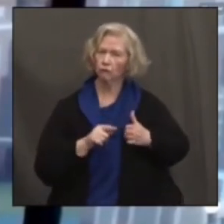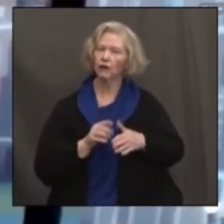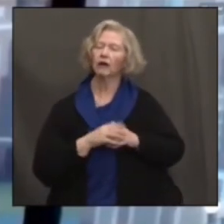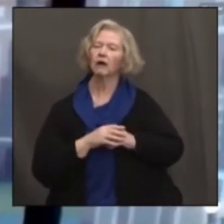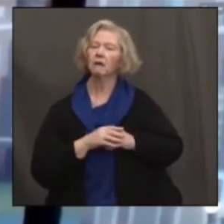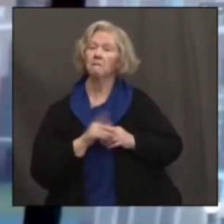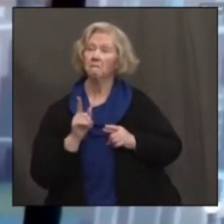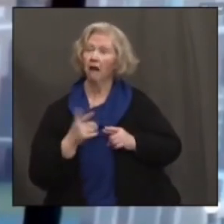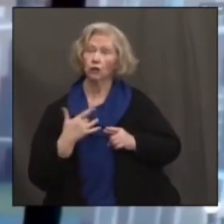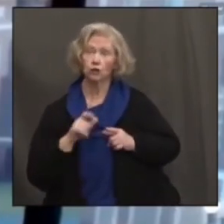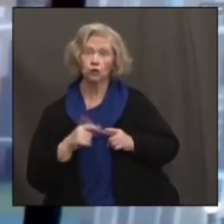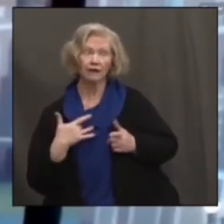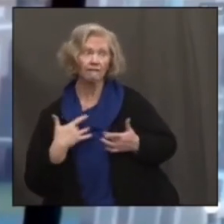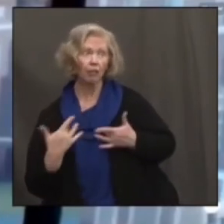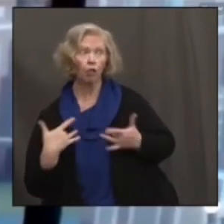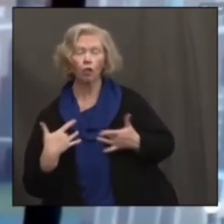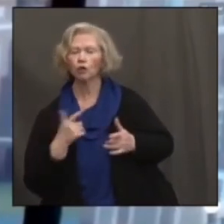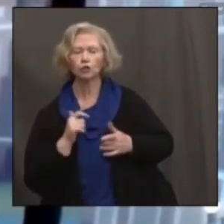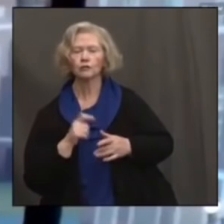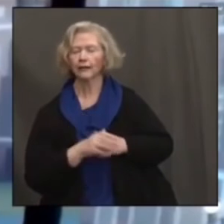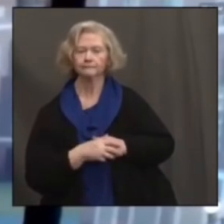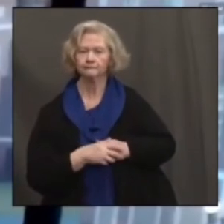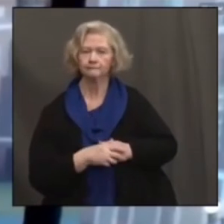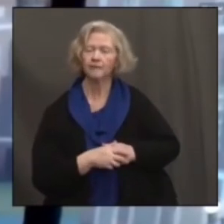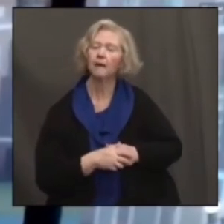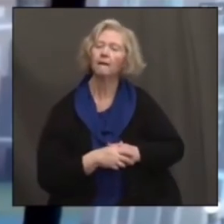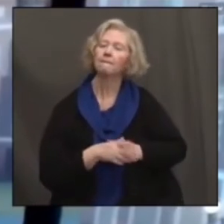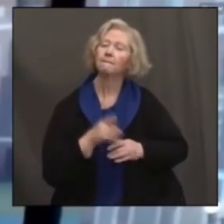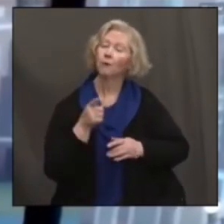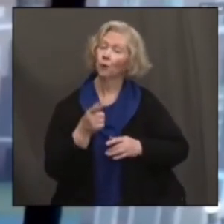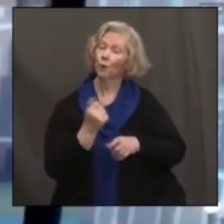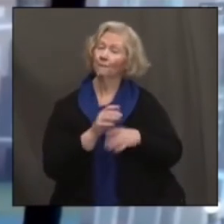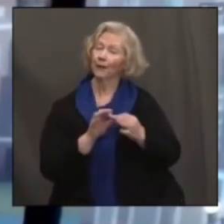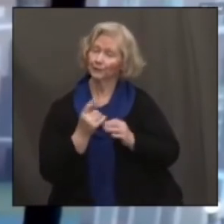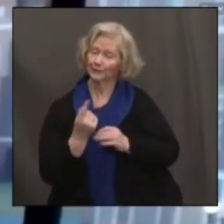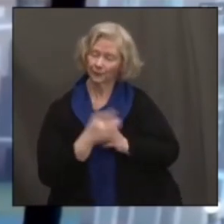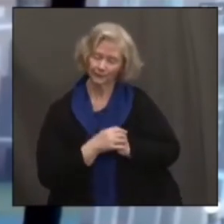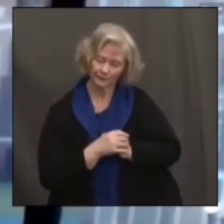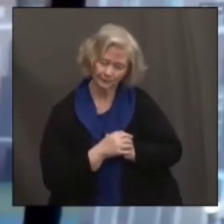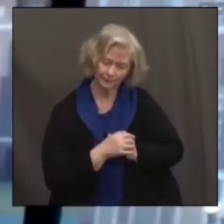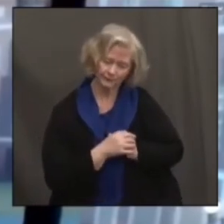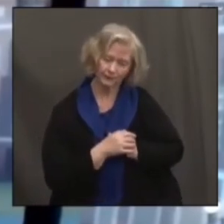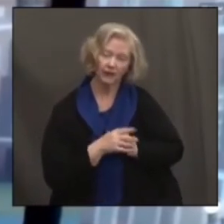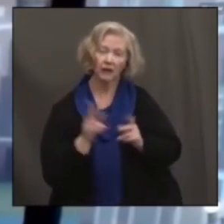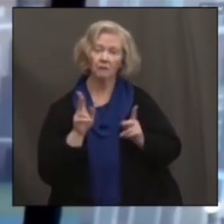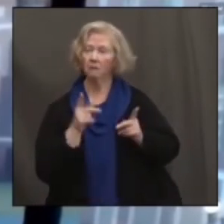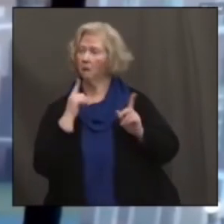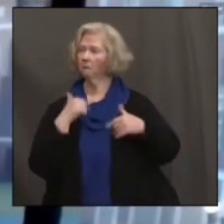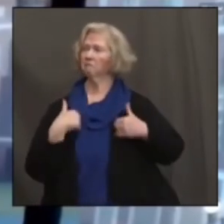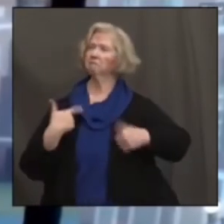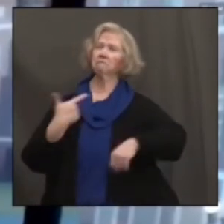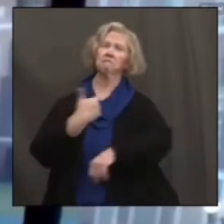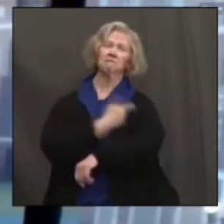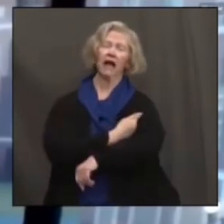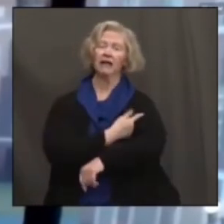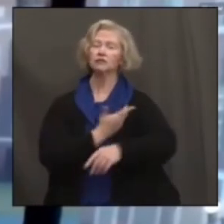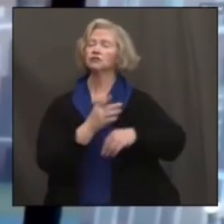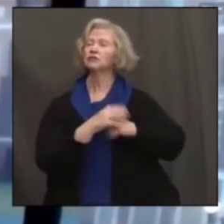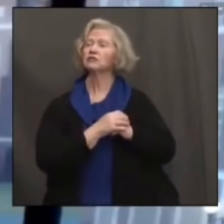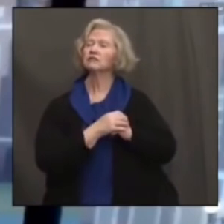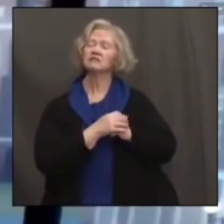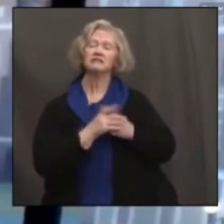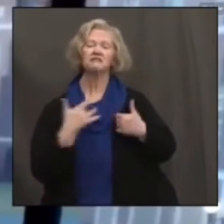no cause for alarm. I think the other issue that you did mention is that people are saying that they're vaccinated and